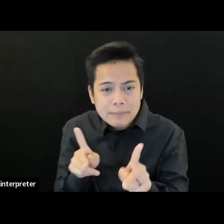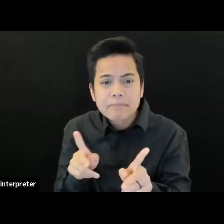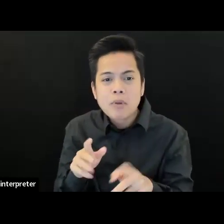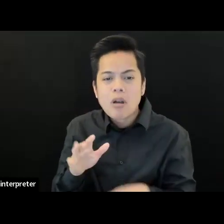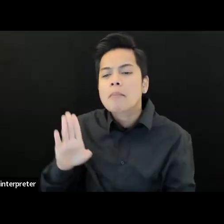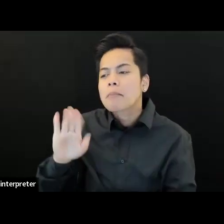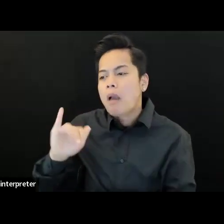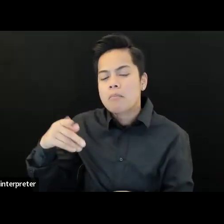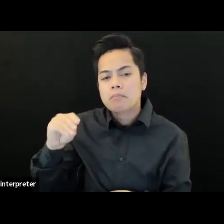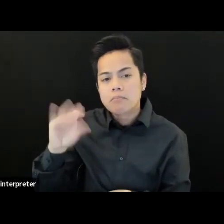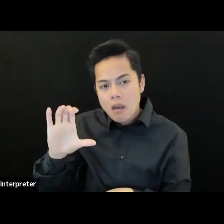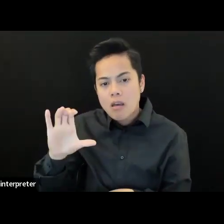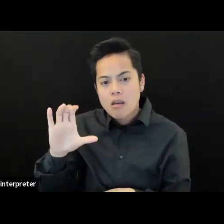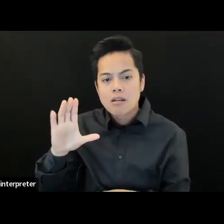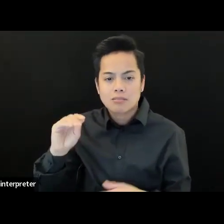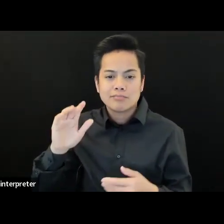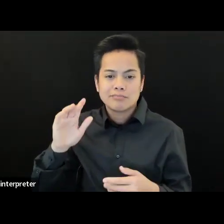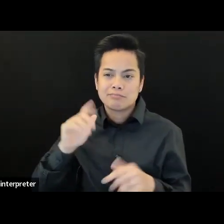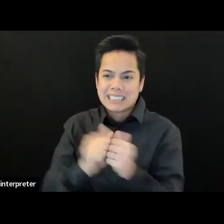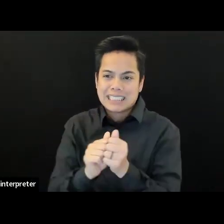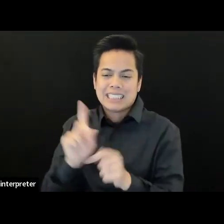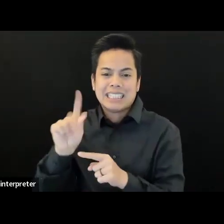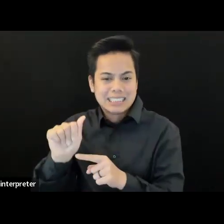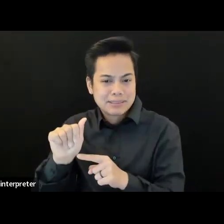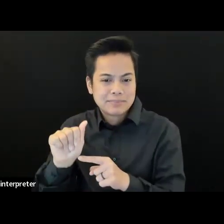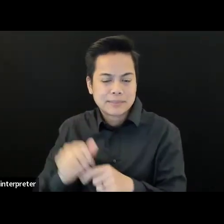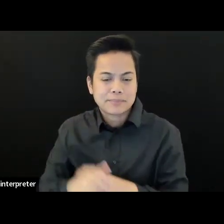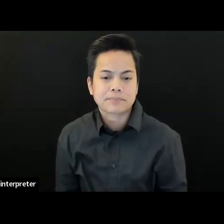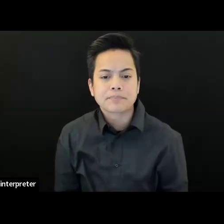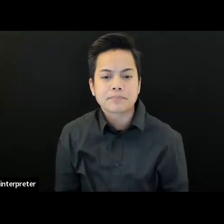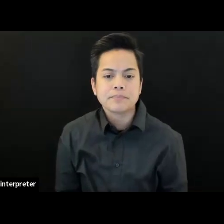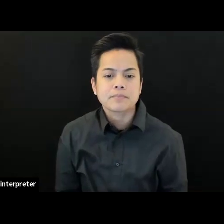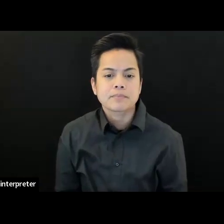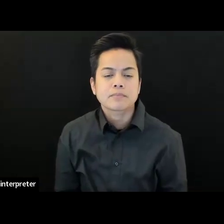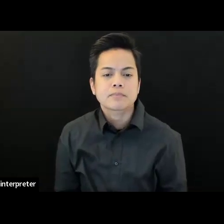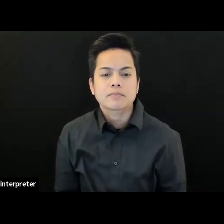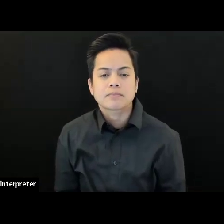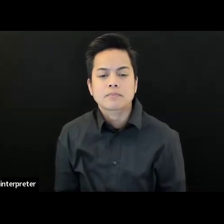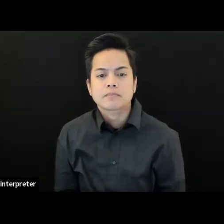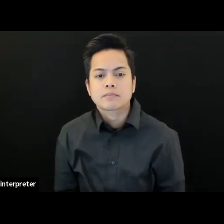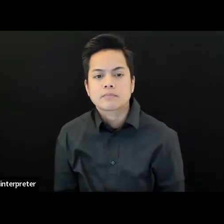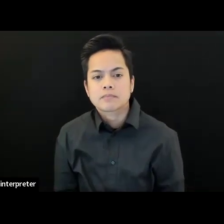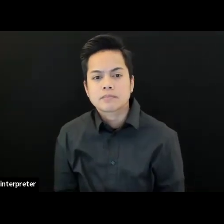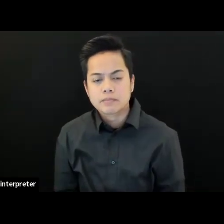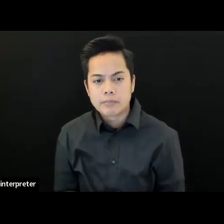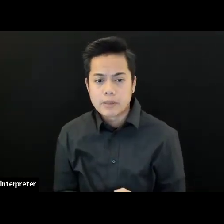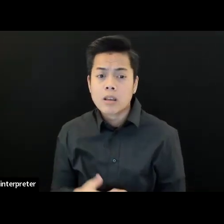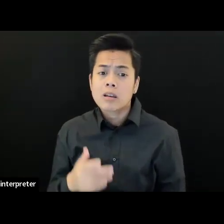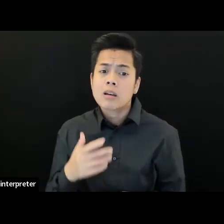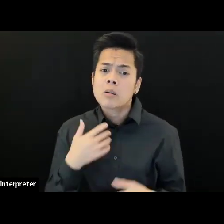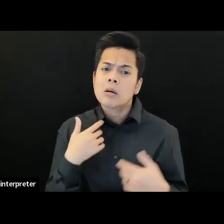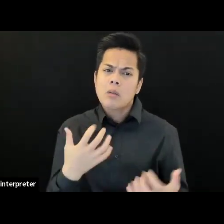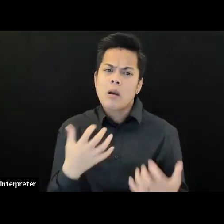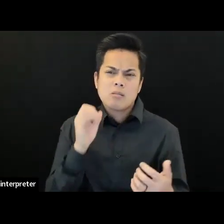And we wanted to share just a few of the key findings, first related to the physical